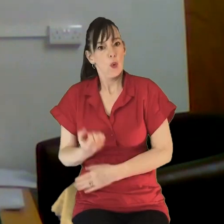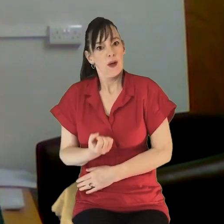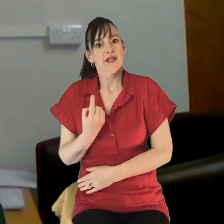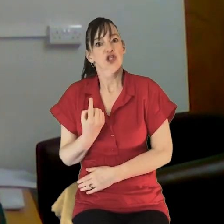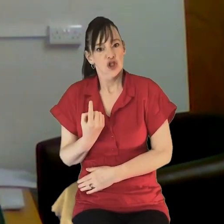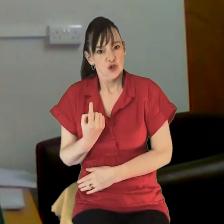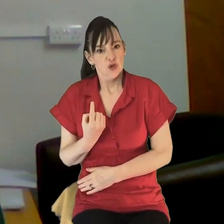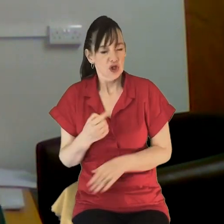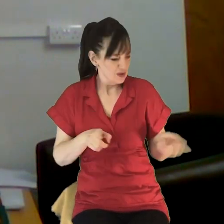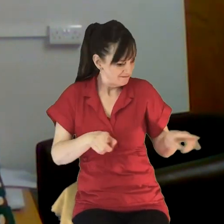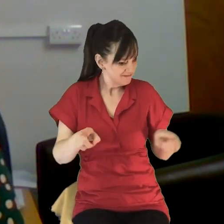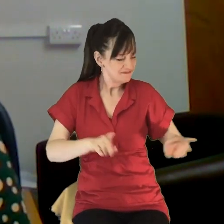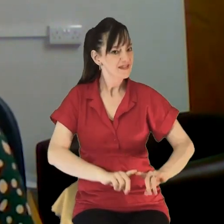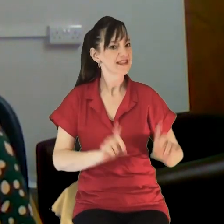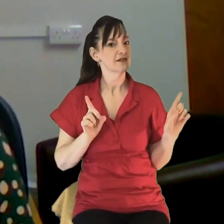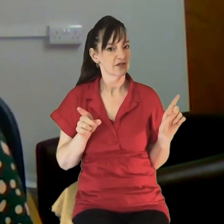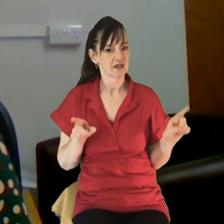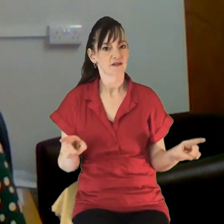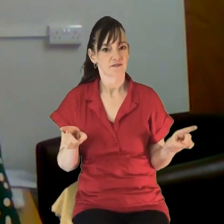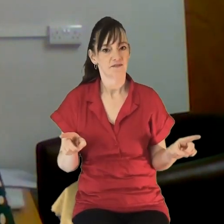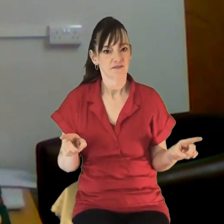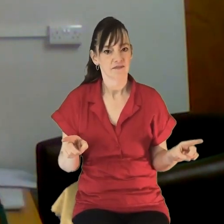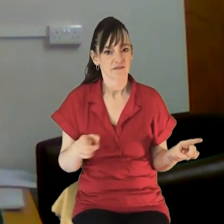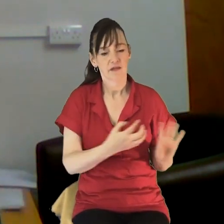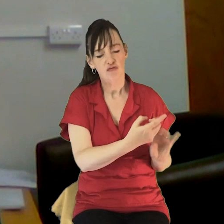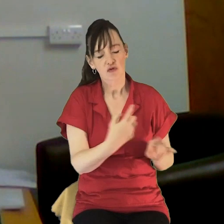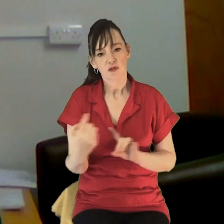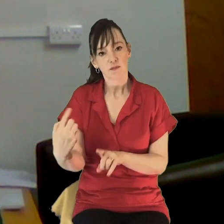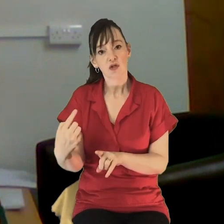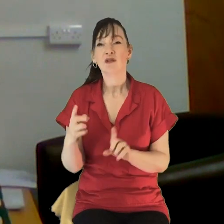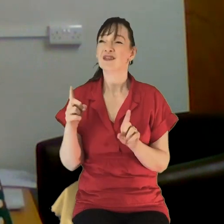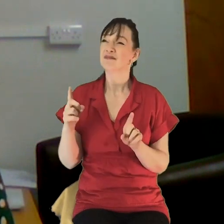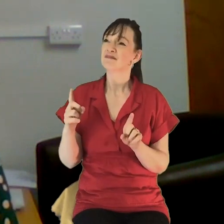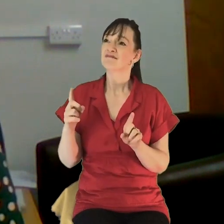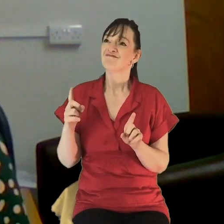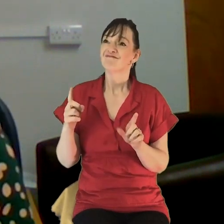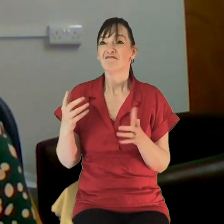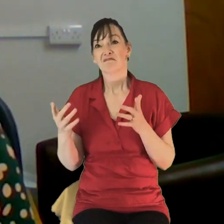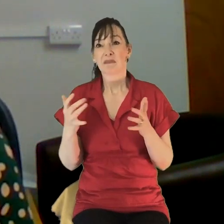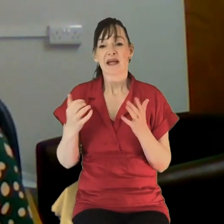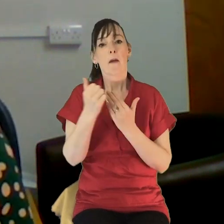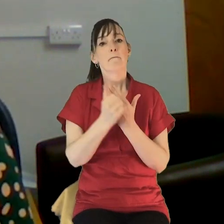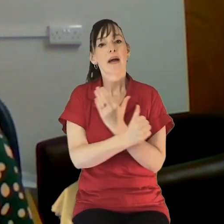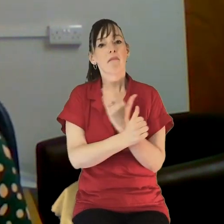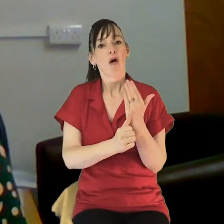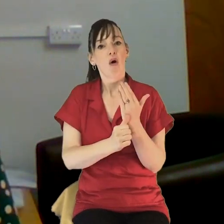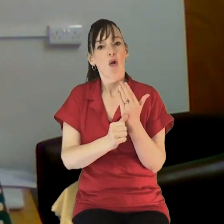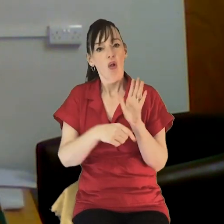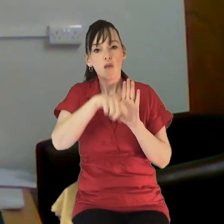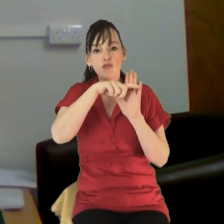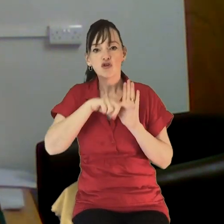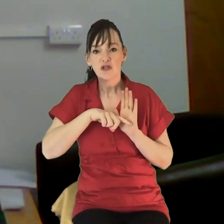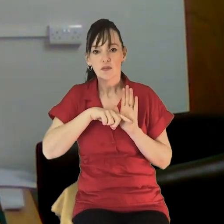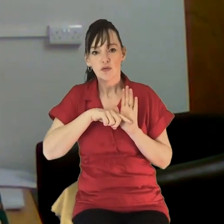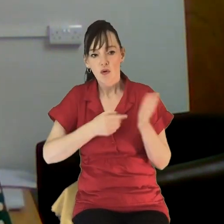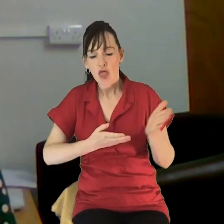this time. So there's been differences in that way. I guess it's a biblical principle, isn't it, that in times of